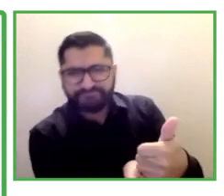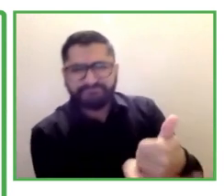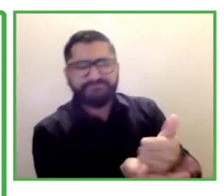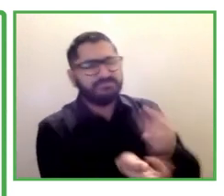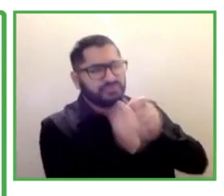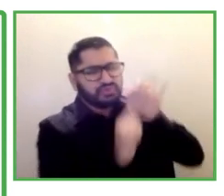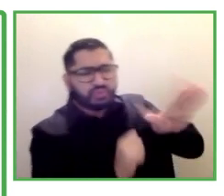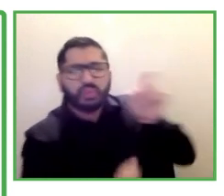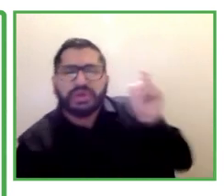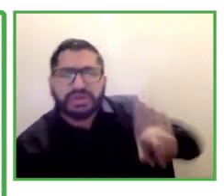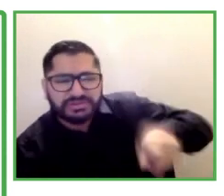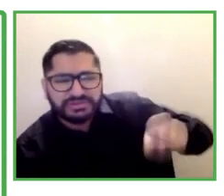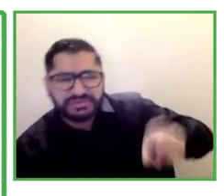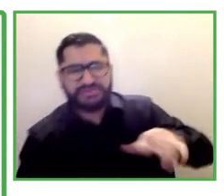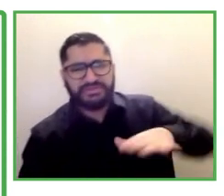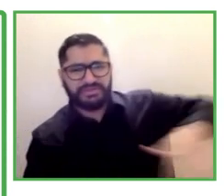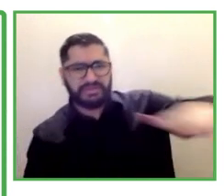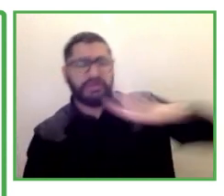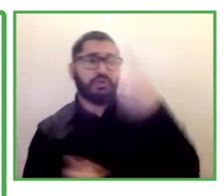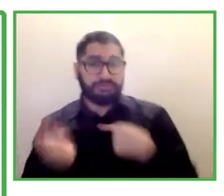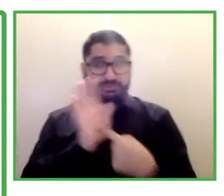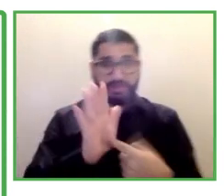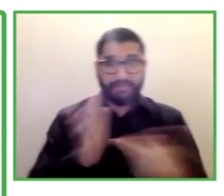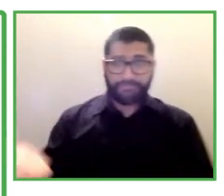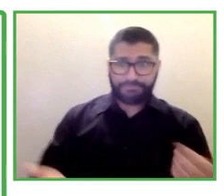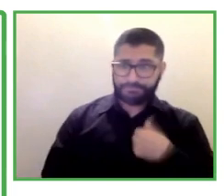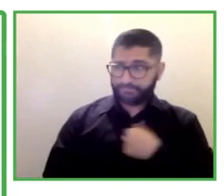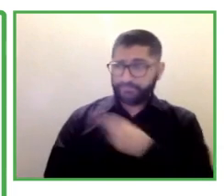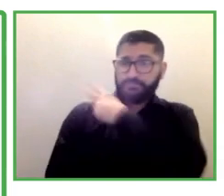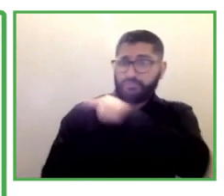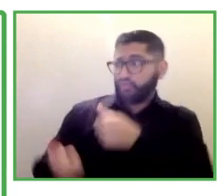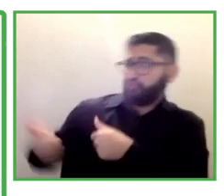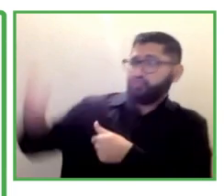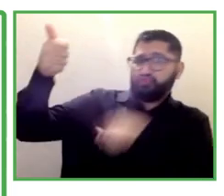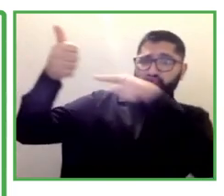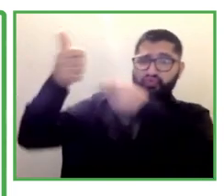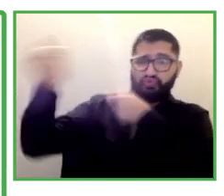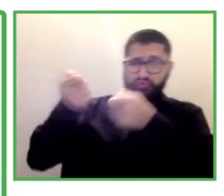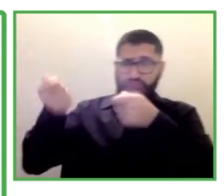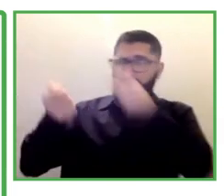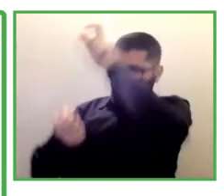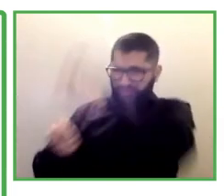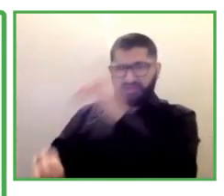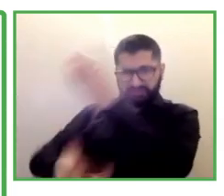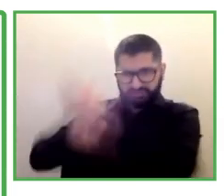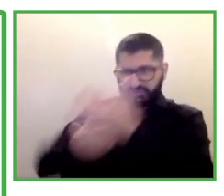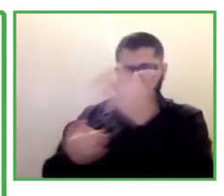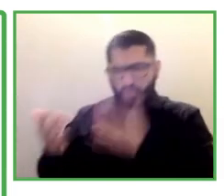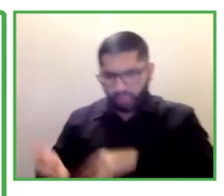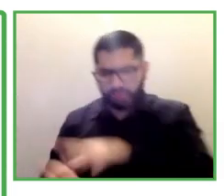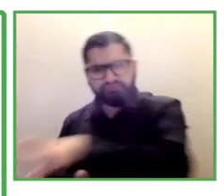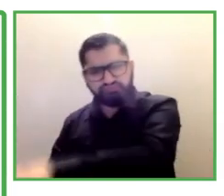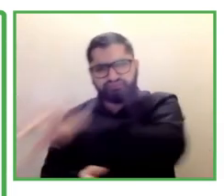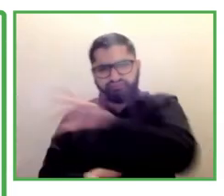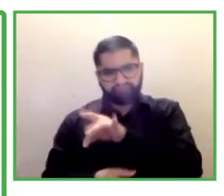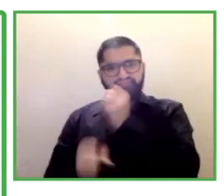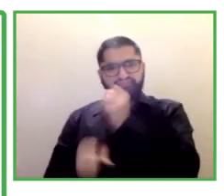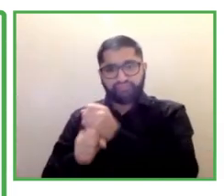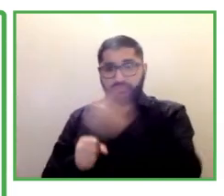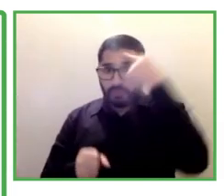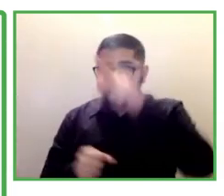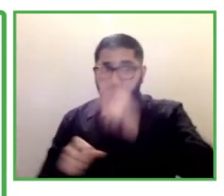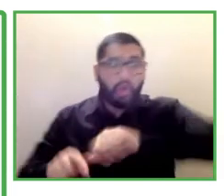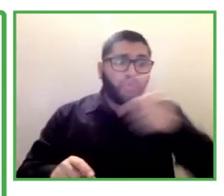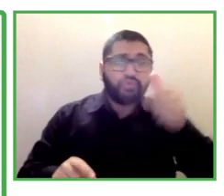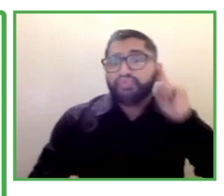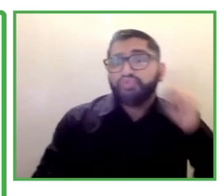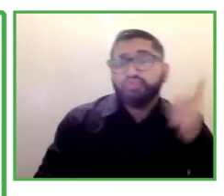employees, encourage them to learn basic sign language. Saying good morning in sign language to a deaf employer, employee, is something that